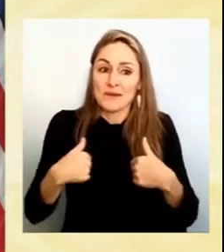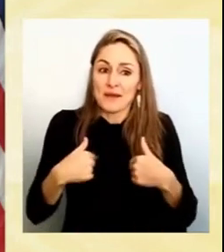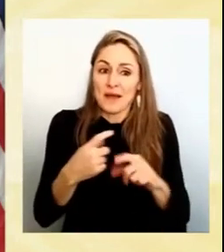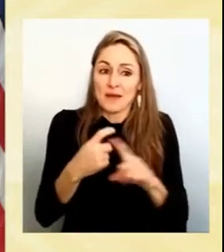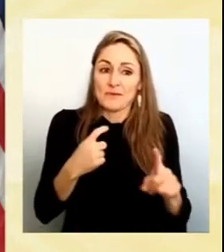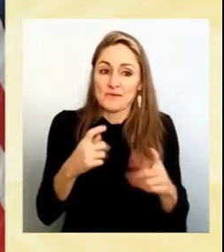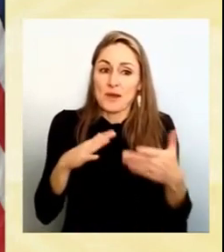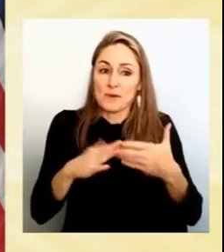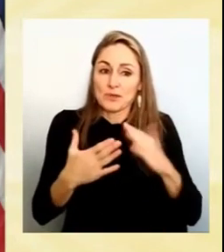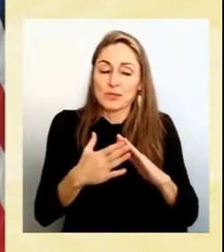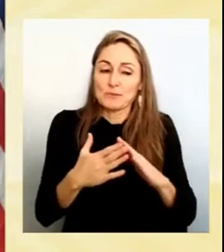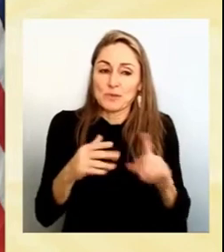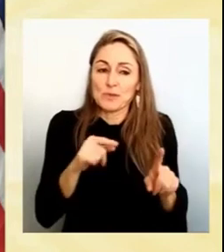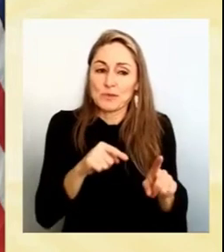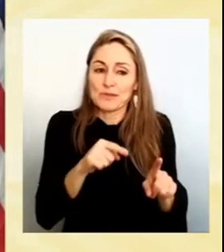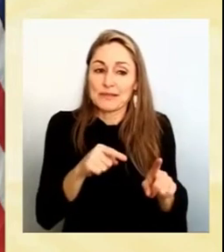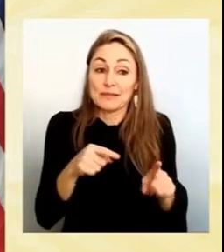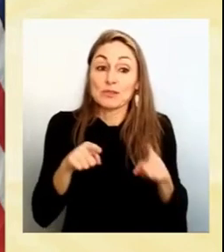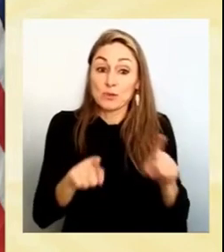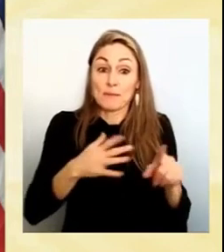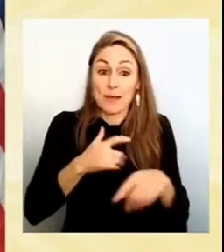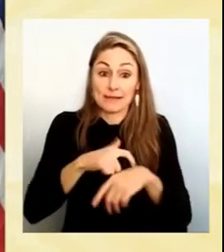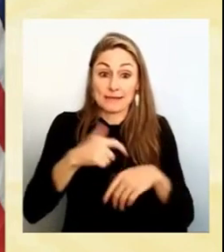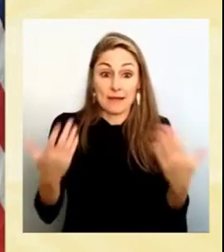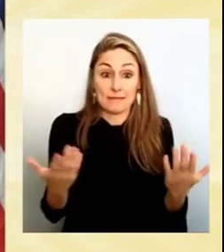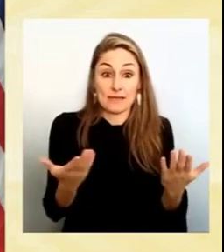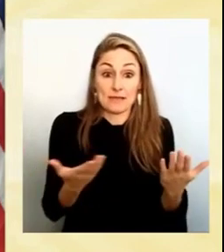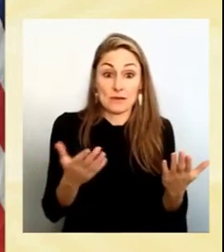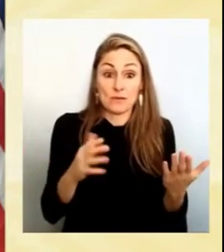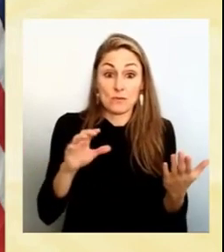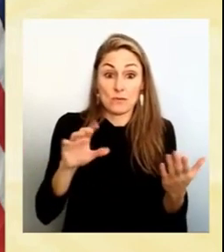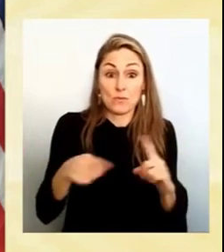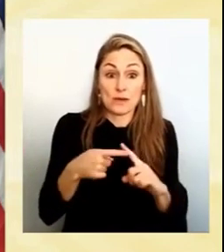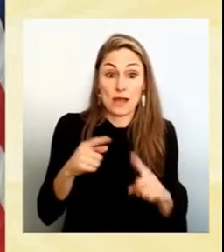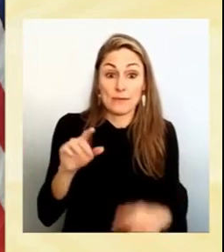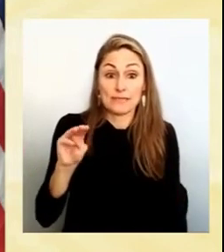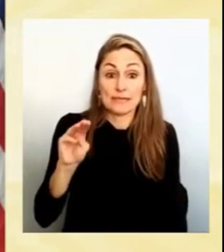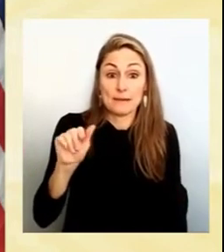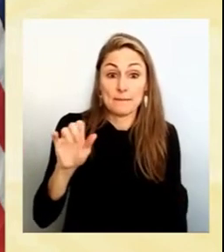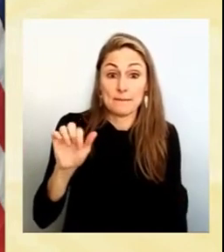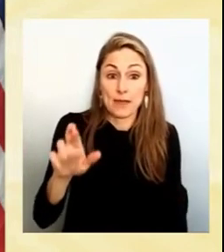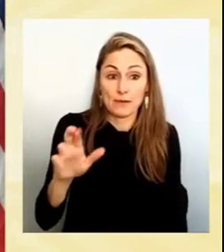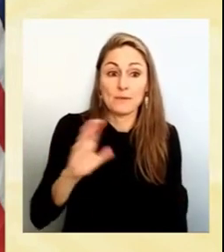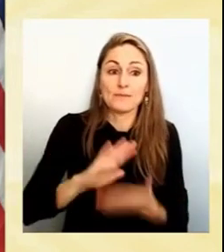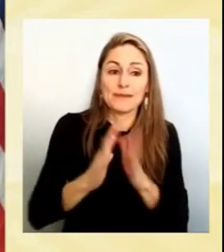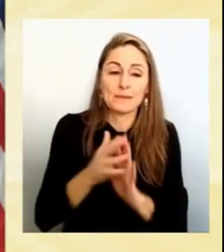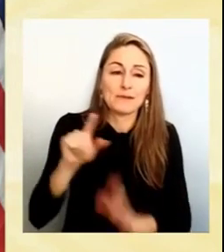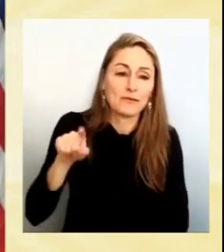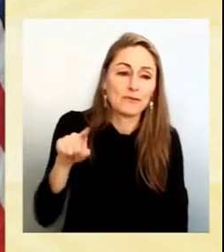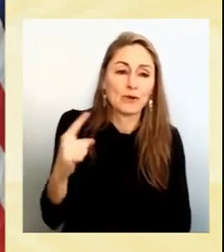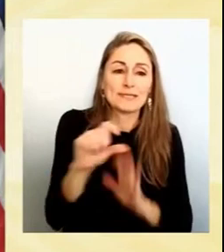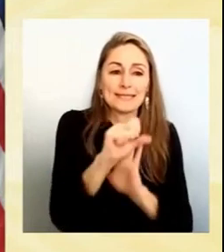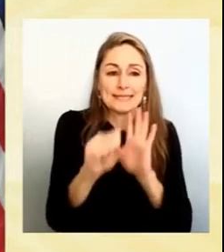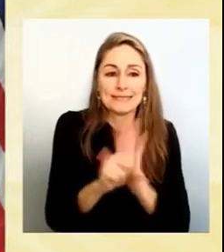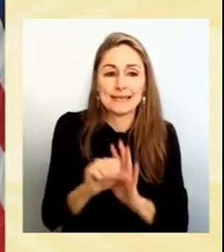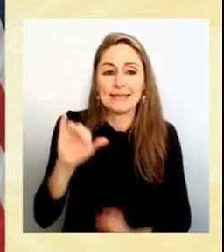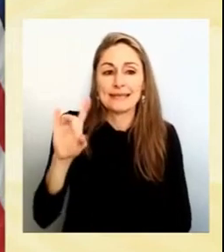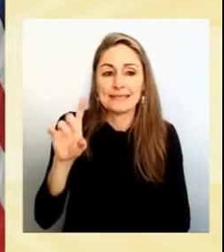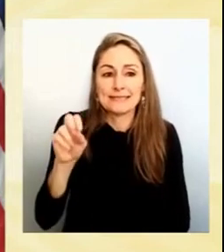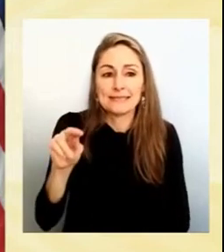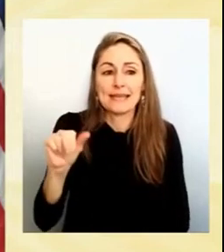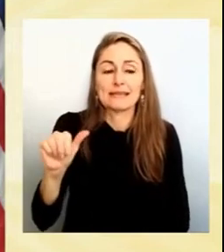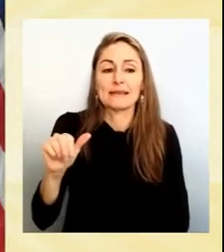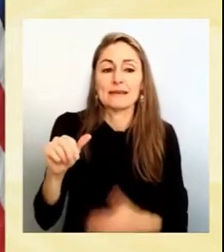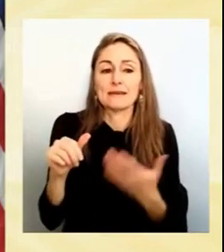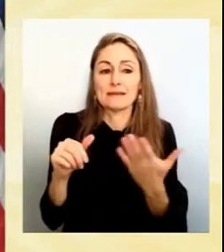community that during my time as mayor became the first in the state of Indiana to have land and trust. A journey that had